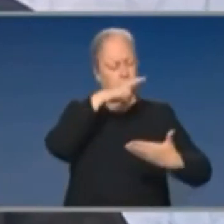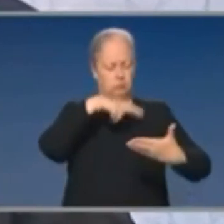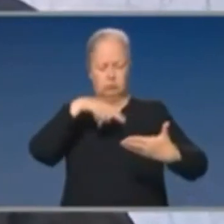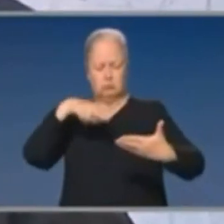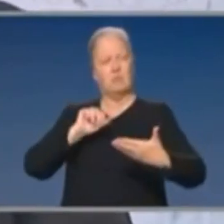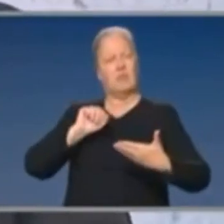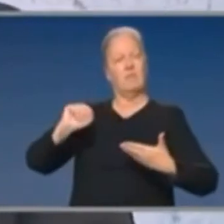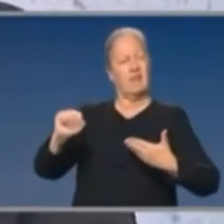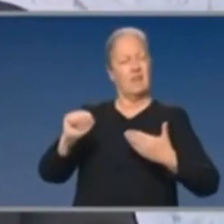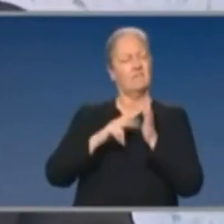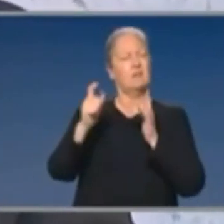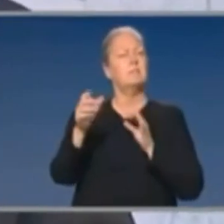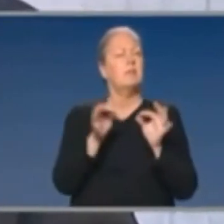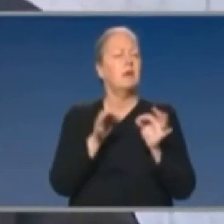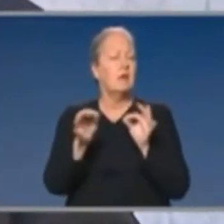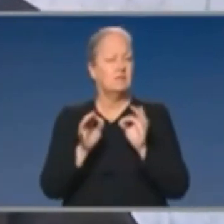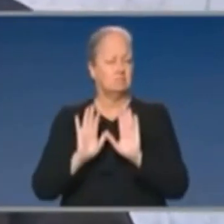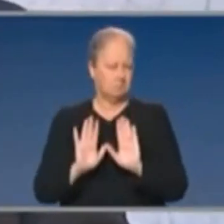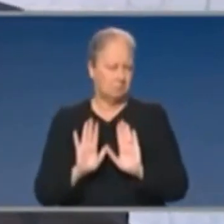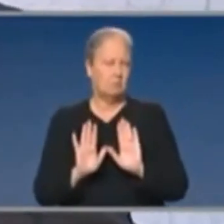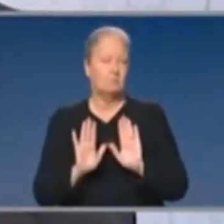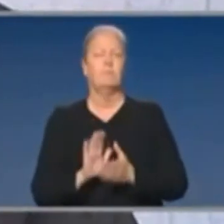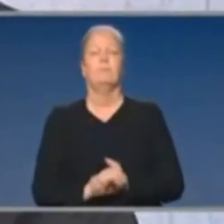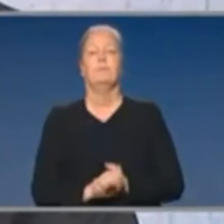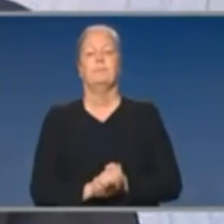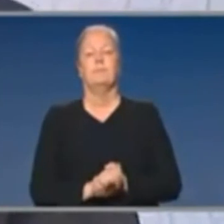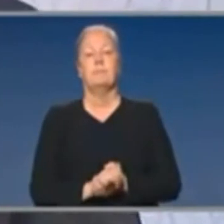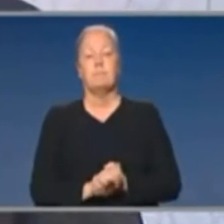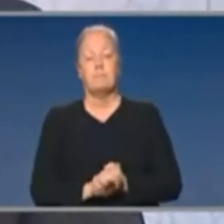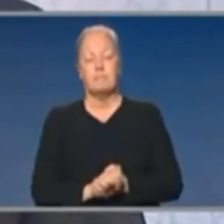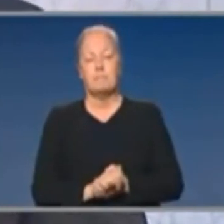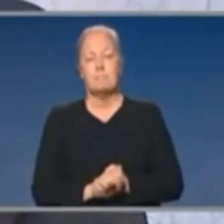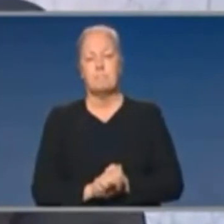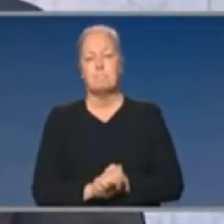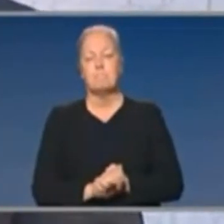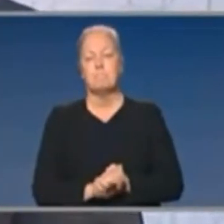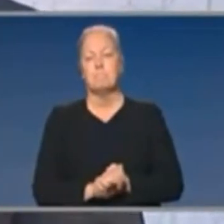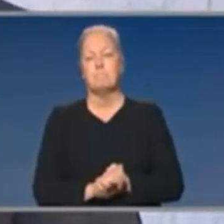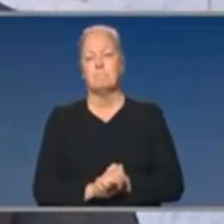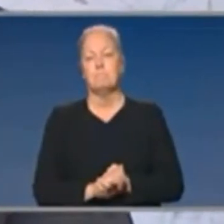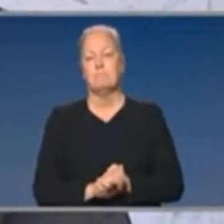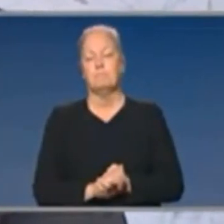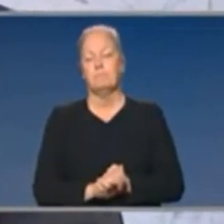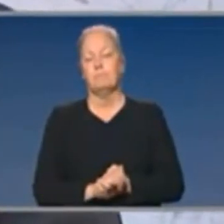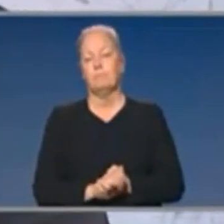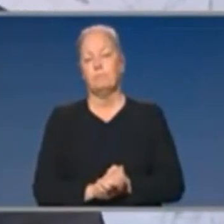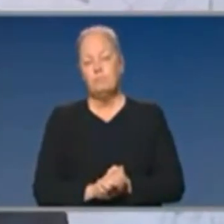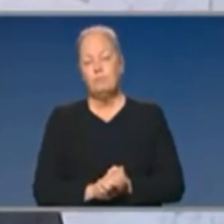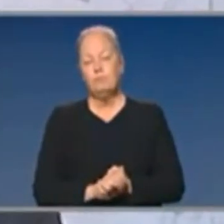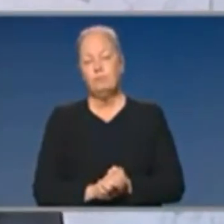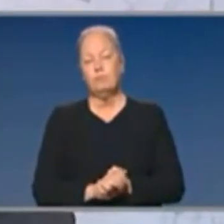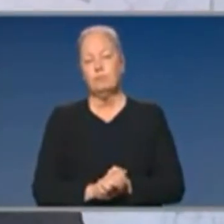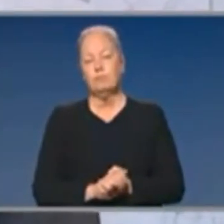And one of those key assumptions, which not only are we asking about, is the